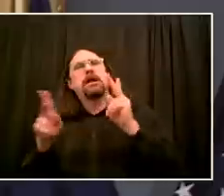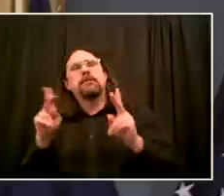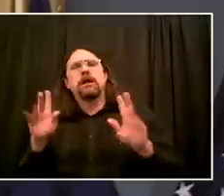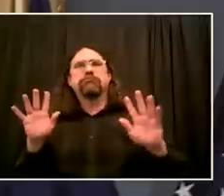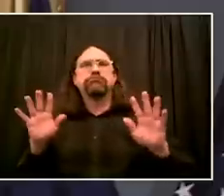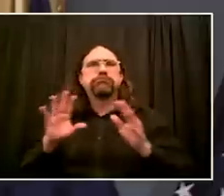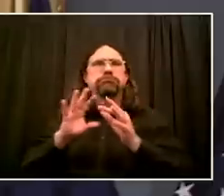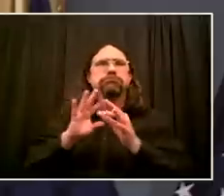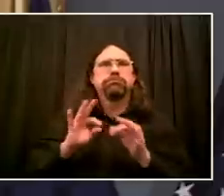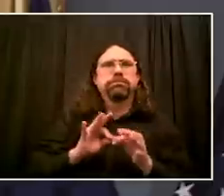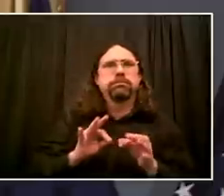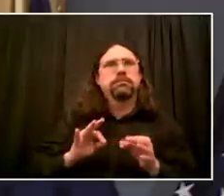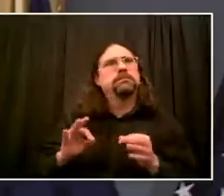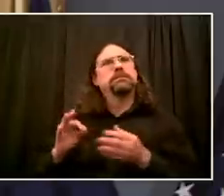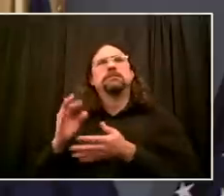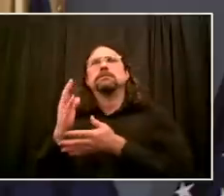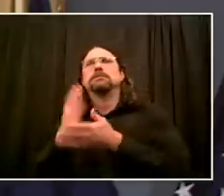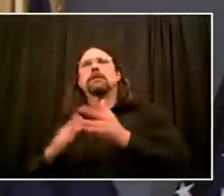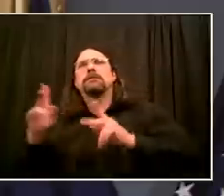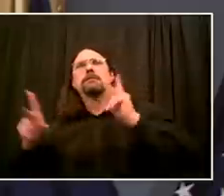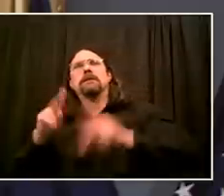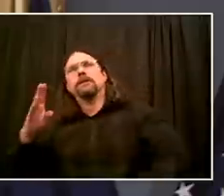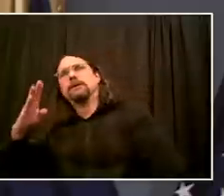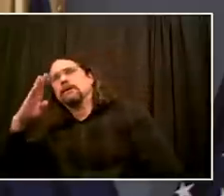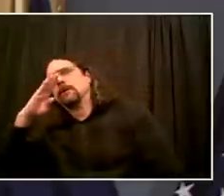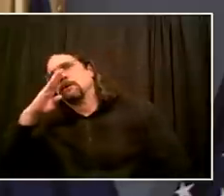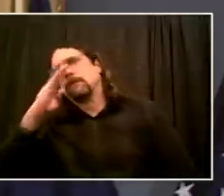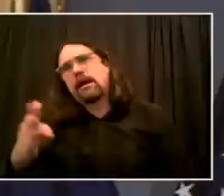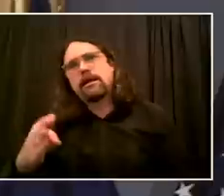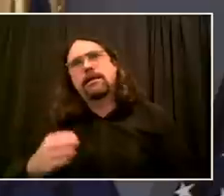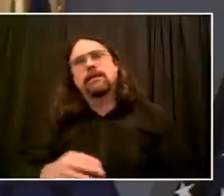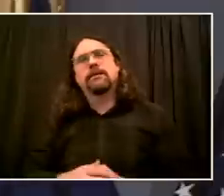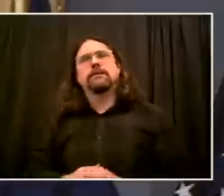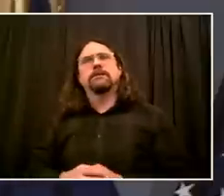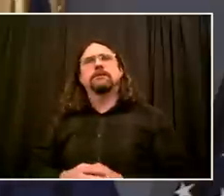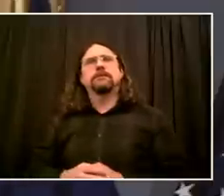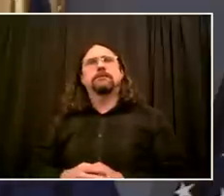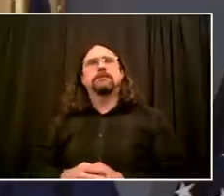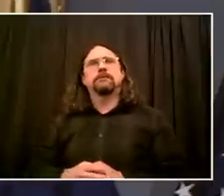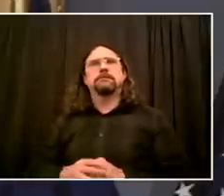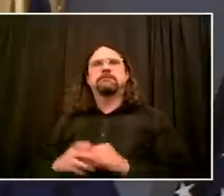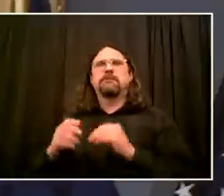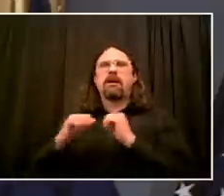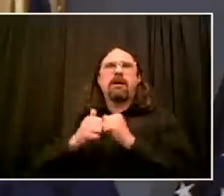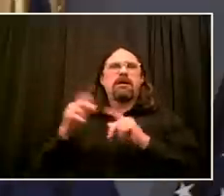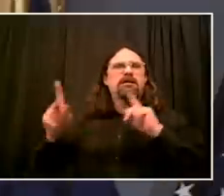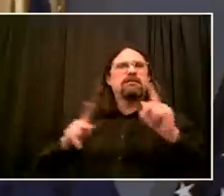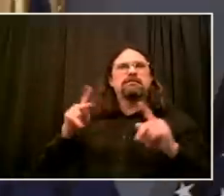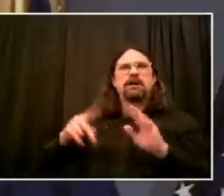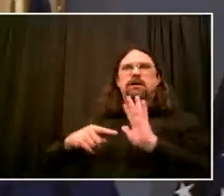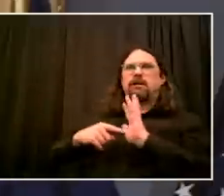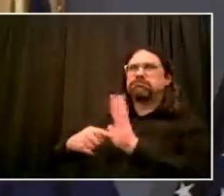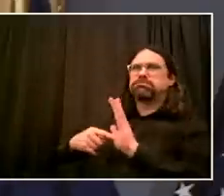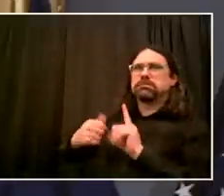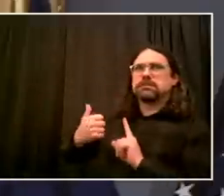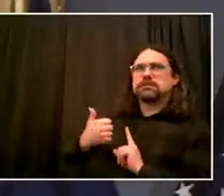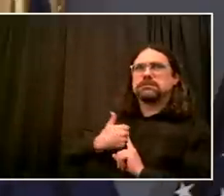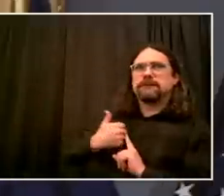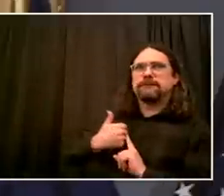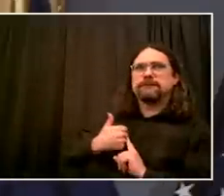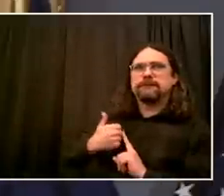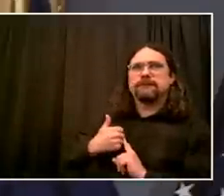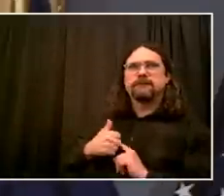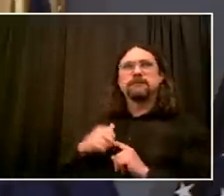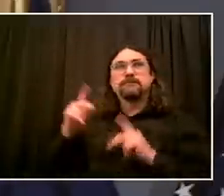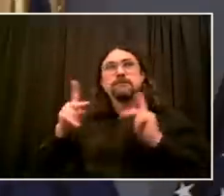my own experience as an individual, what I know and what I don't know as a white man in America addressing these issues and working with communities of